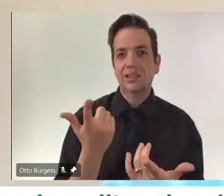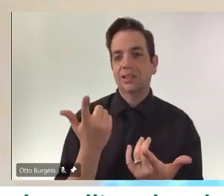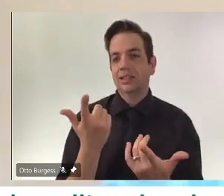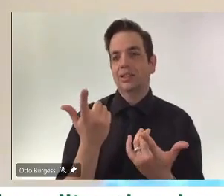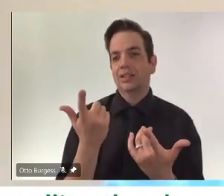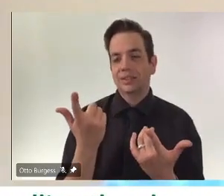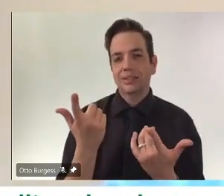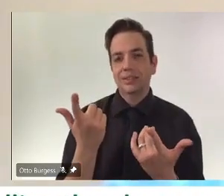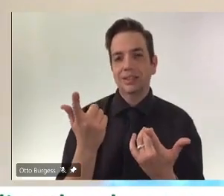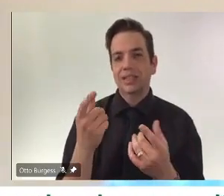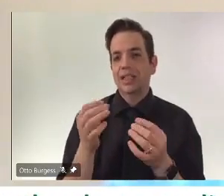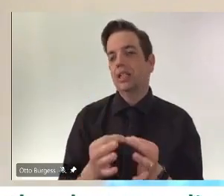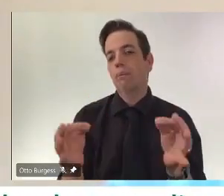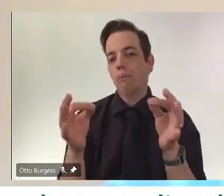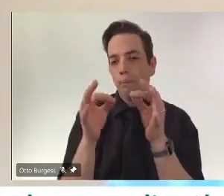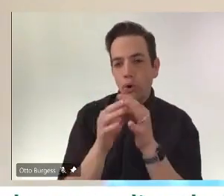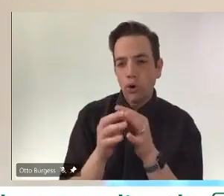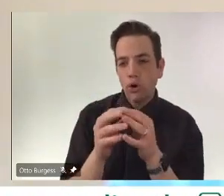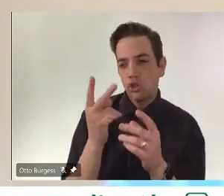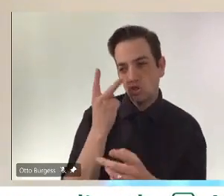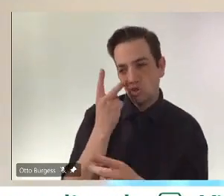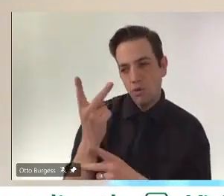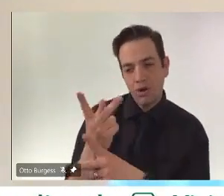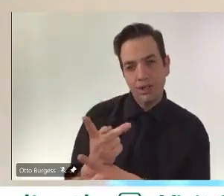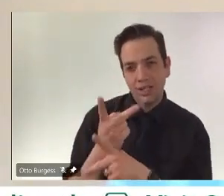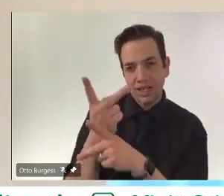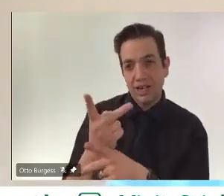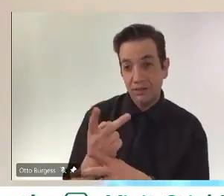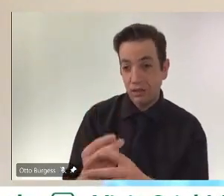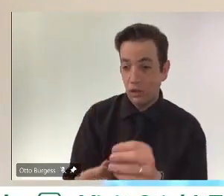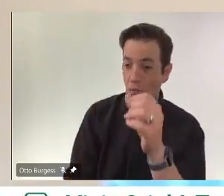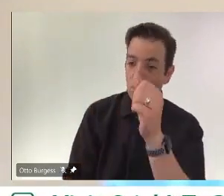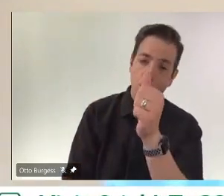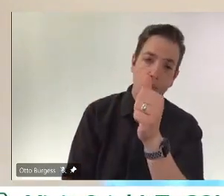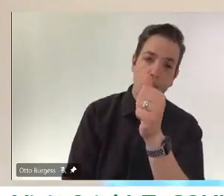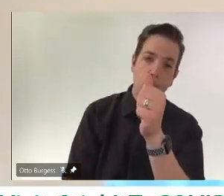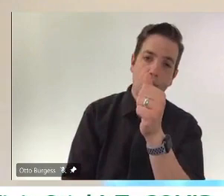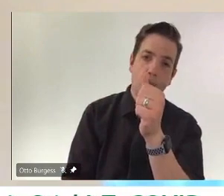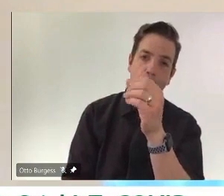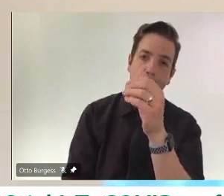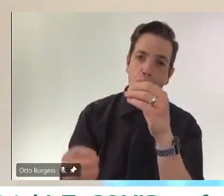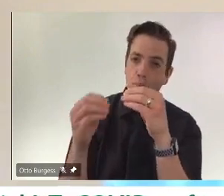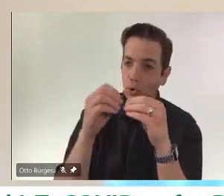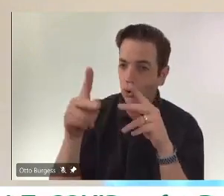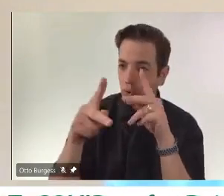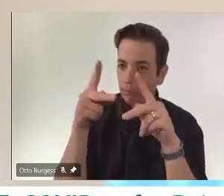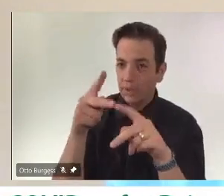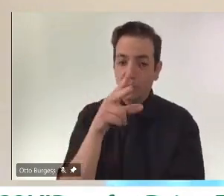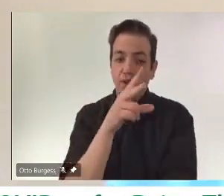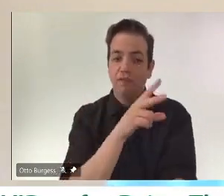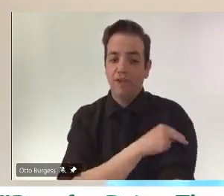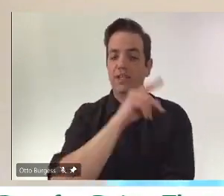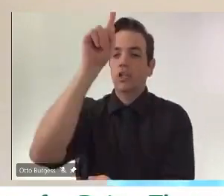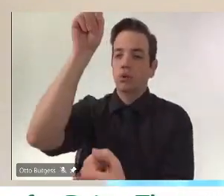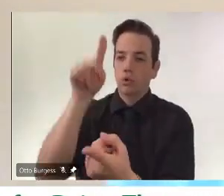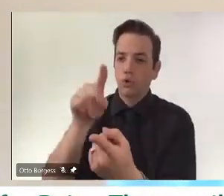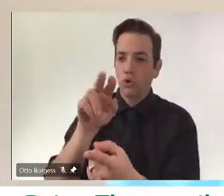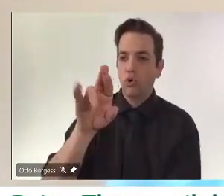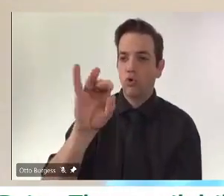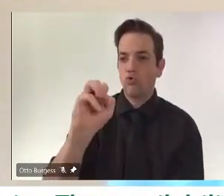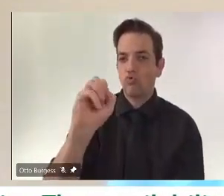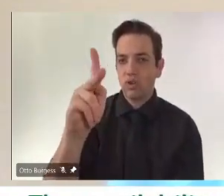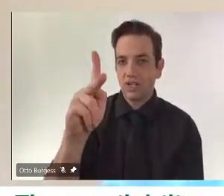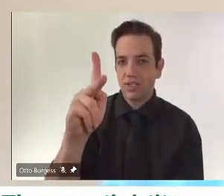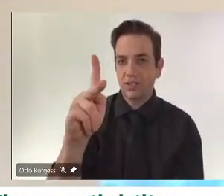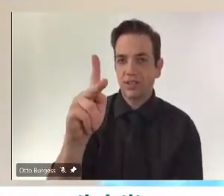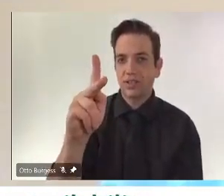And that's why the higher our vaccination rate overall is currently, the lower the risk of introduction to the frail elderly in long